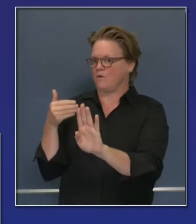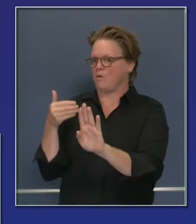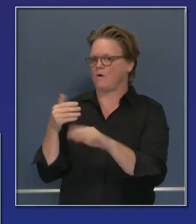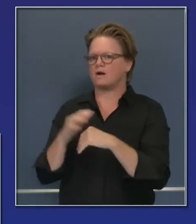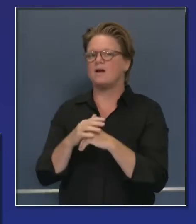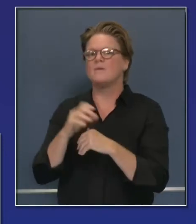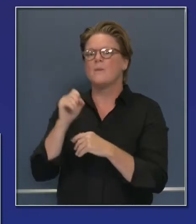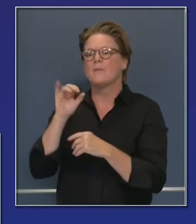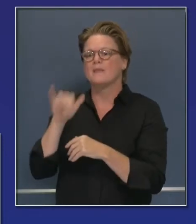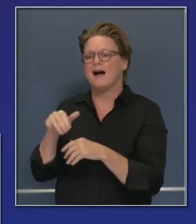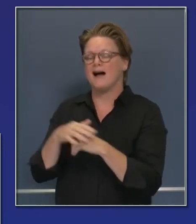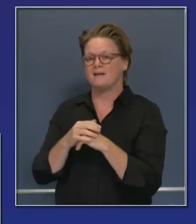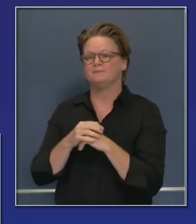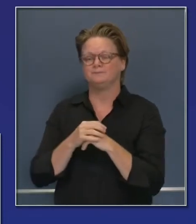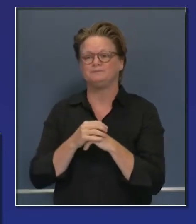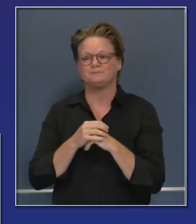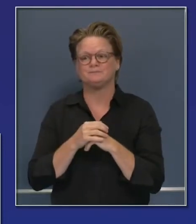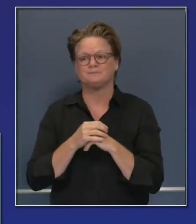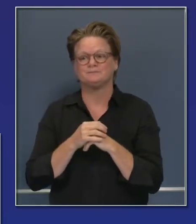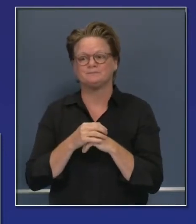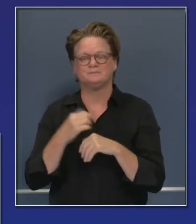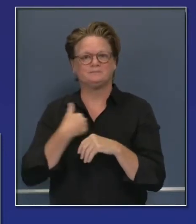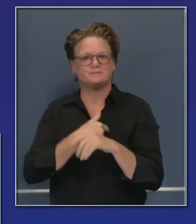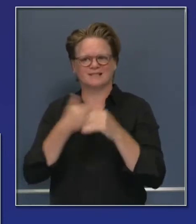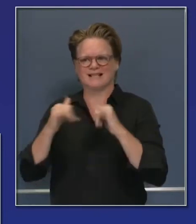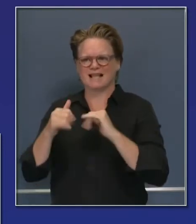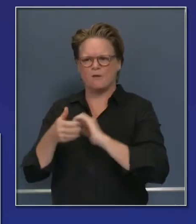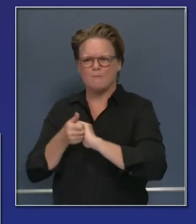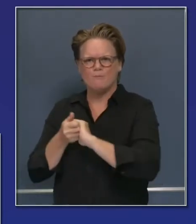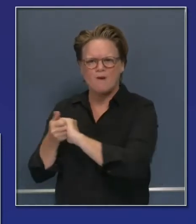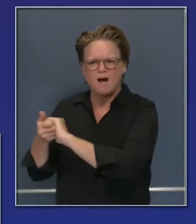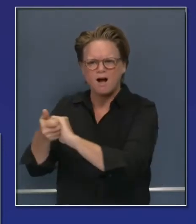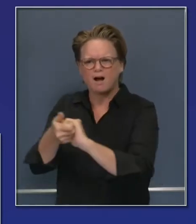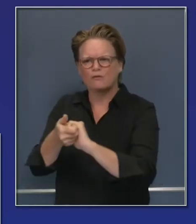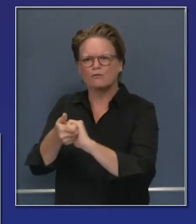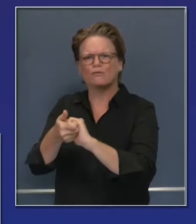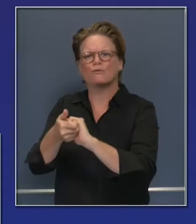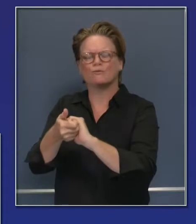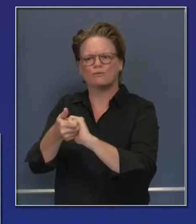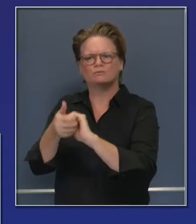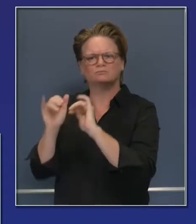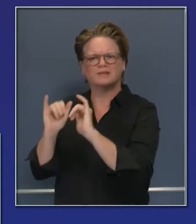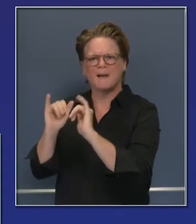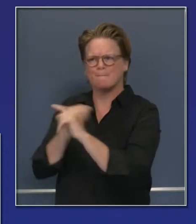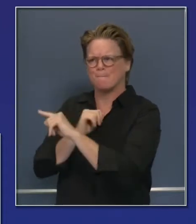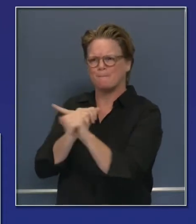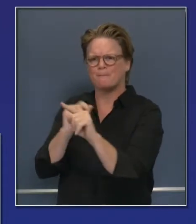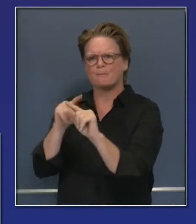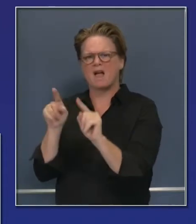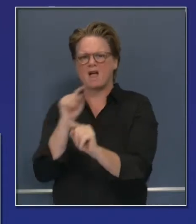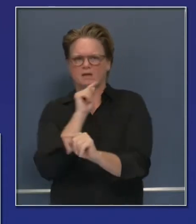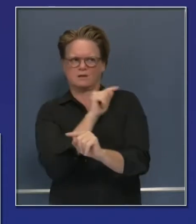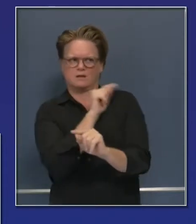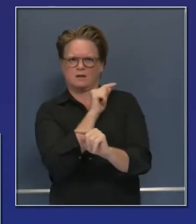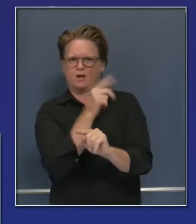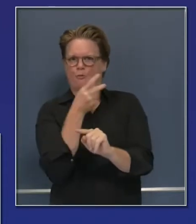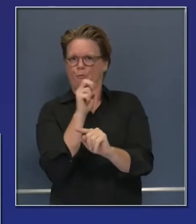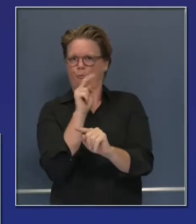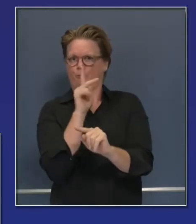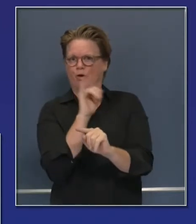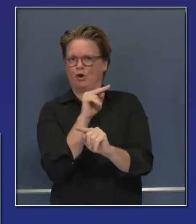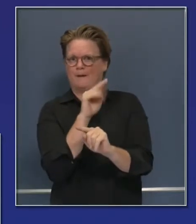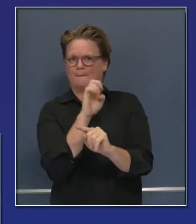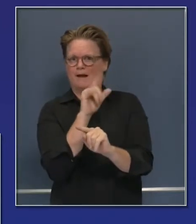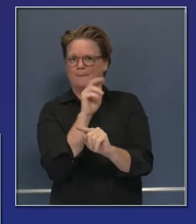currently in place, all the partnerships that we have advanced with our labs up and down the state, and some of these more mobile testing